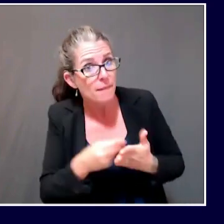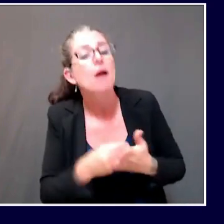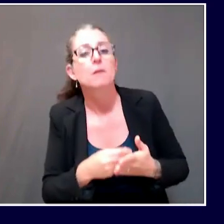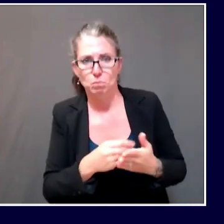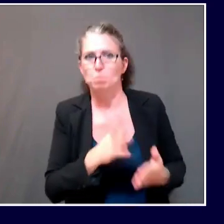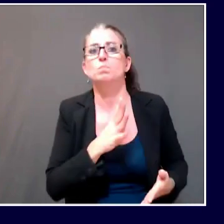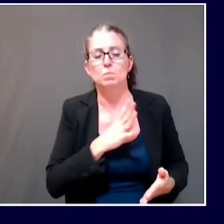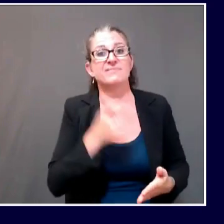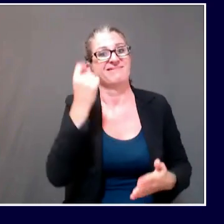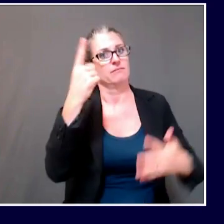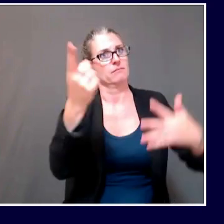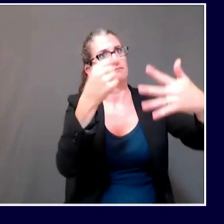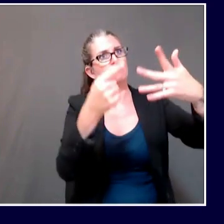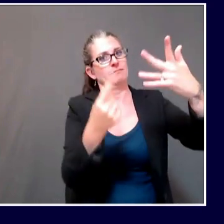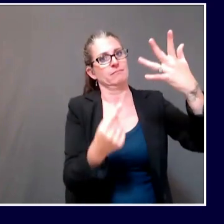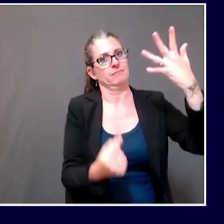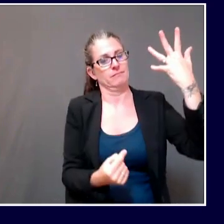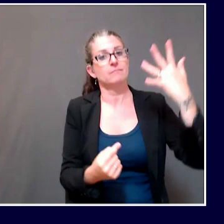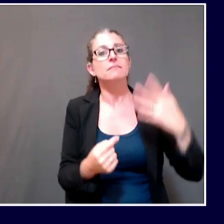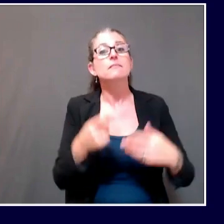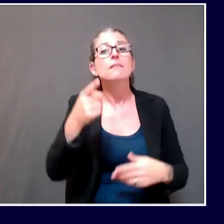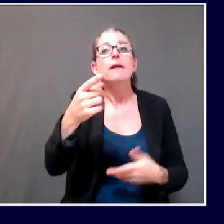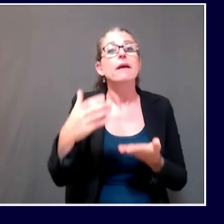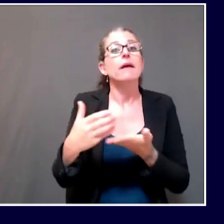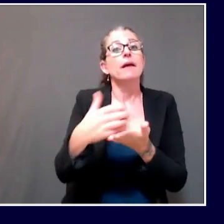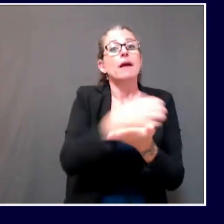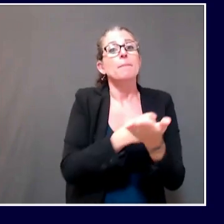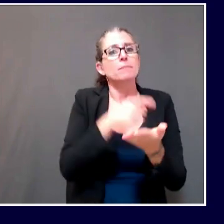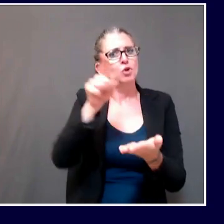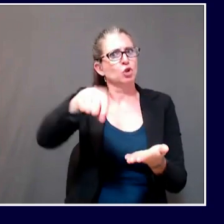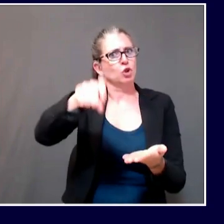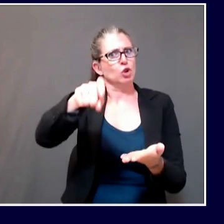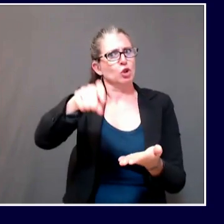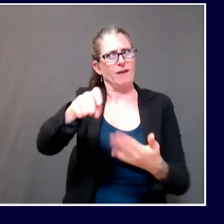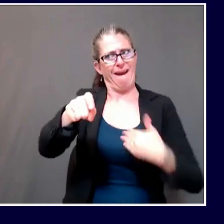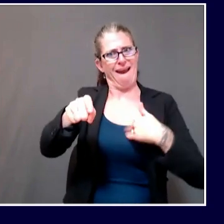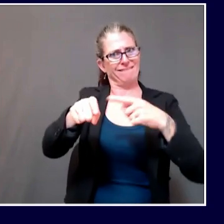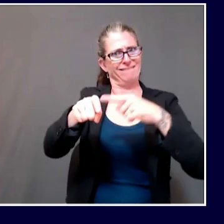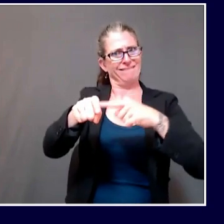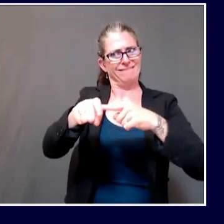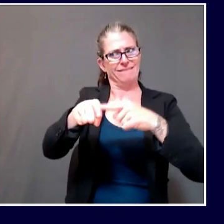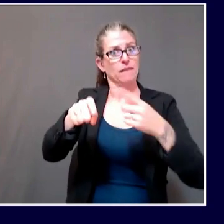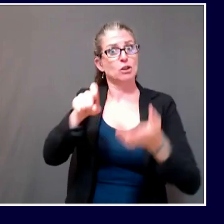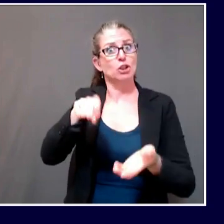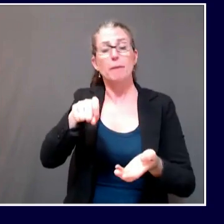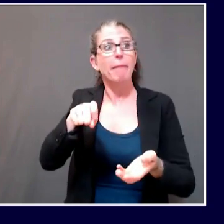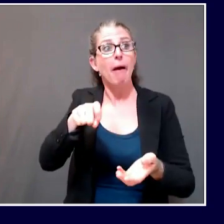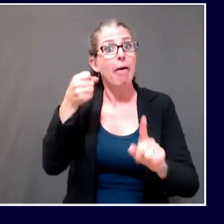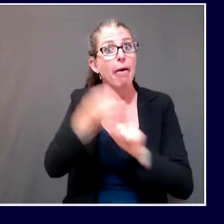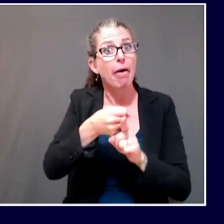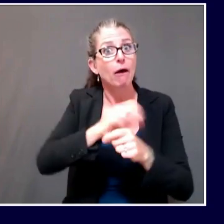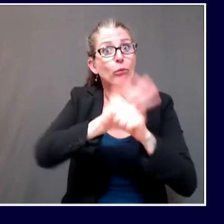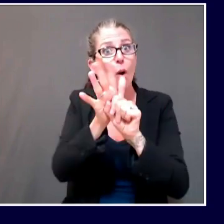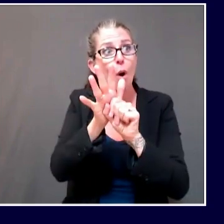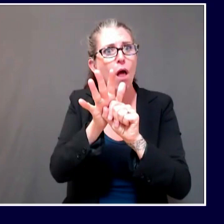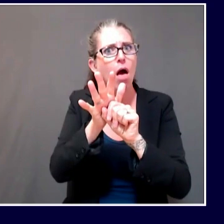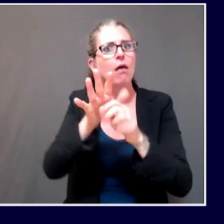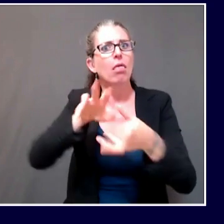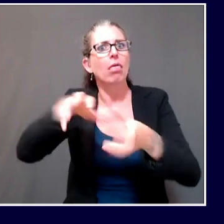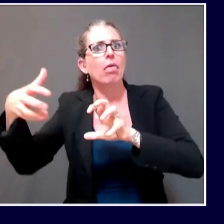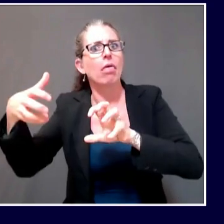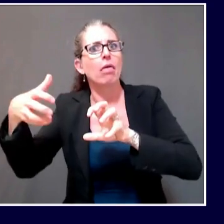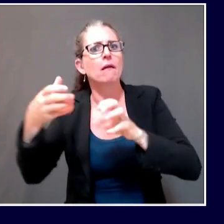since March 1, 2020, disruptions caused by the COVID-19 impacts or related public health